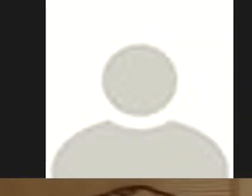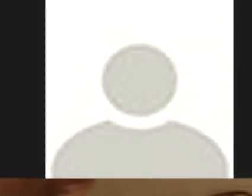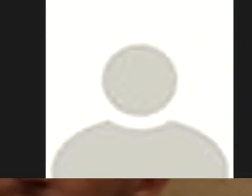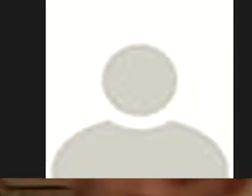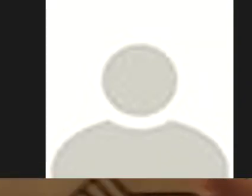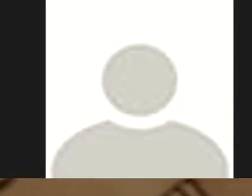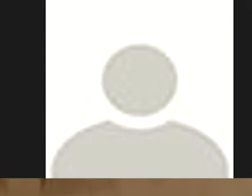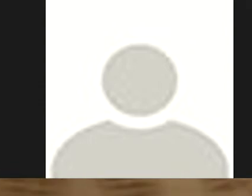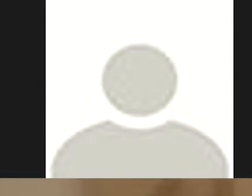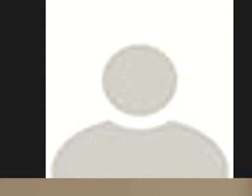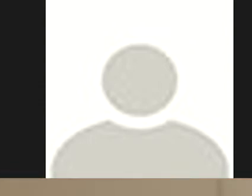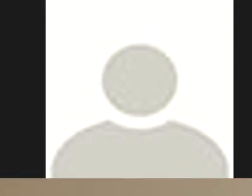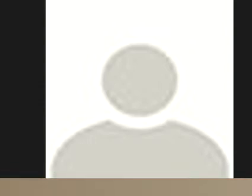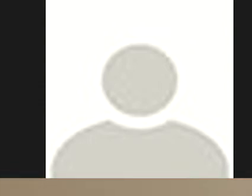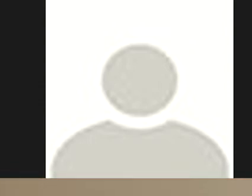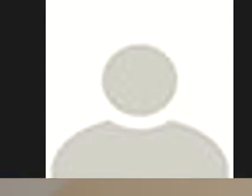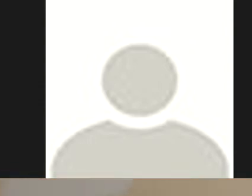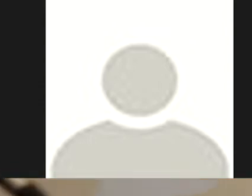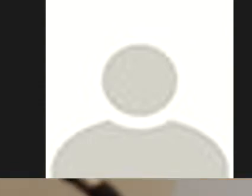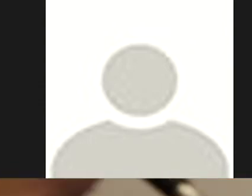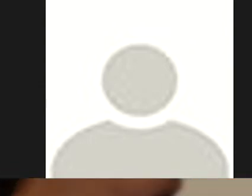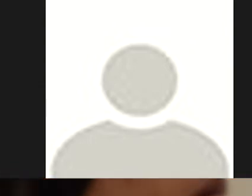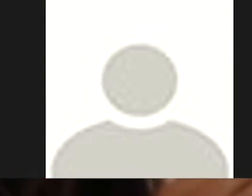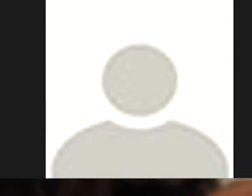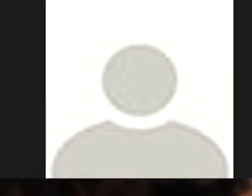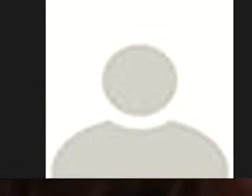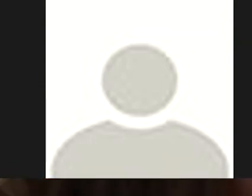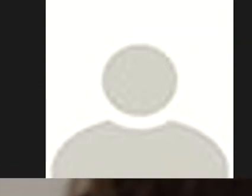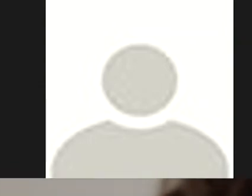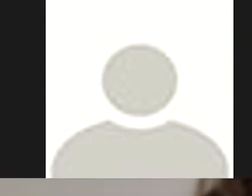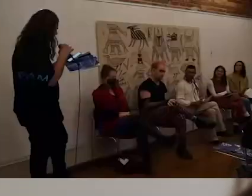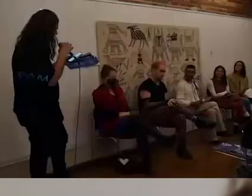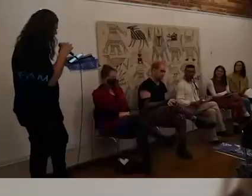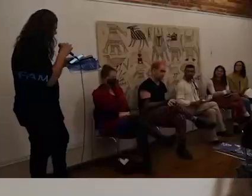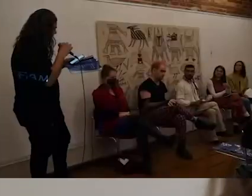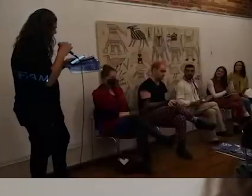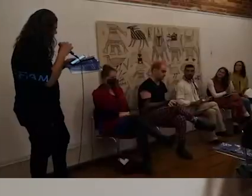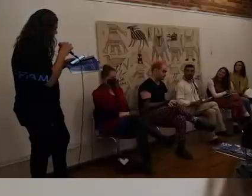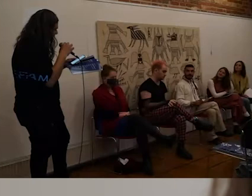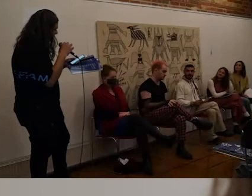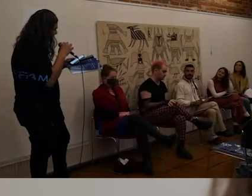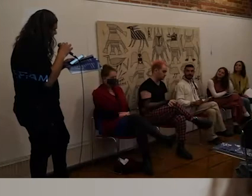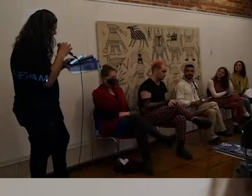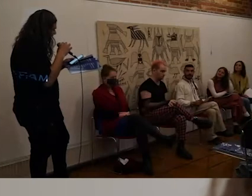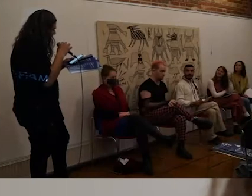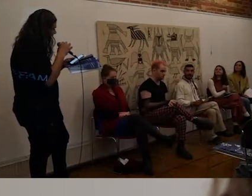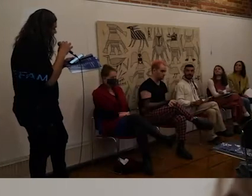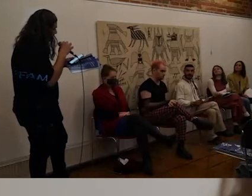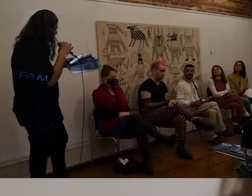So following on, we've got Josie Dean, who's a writer and student at the University of Melbourne.